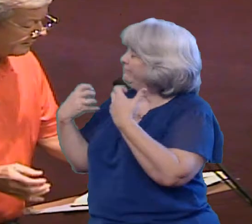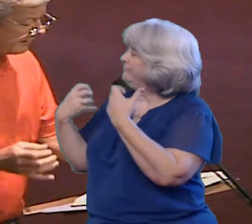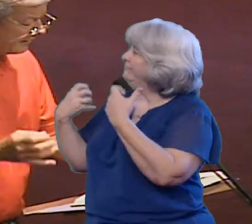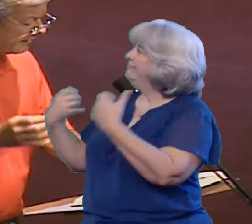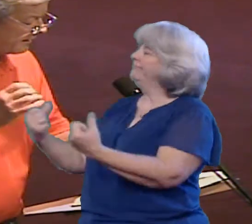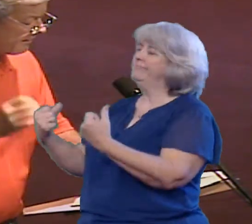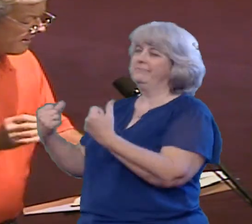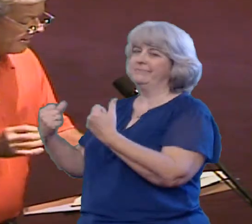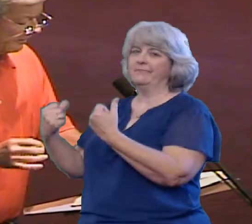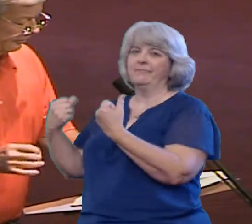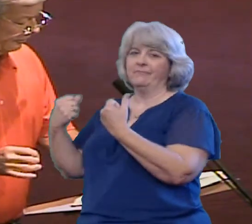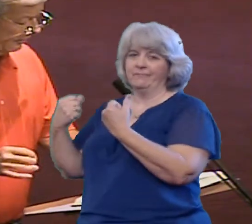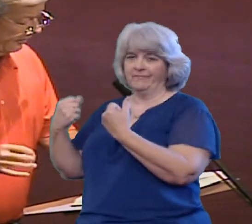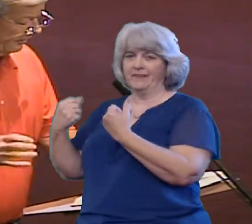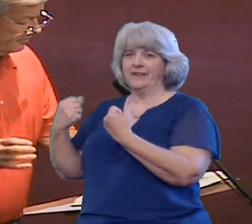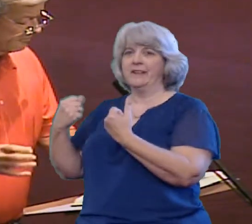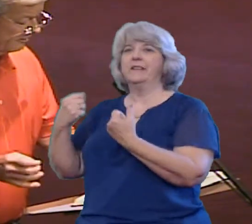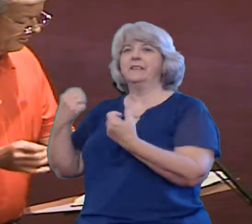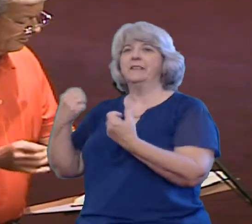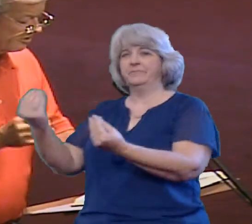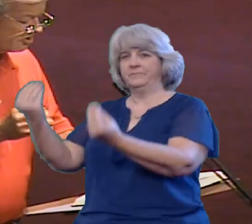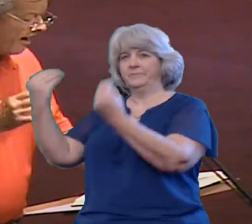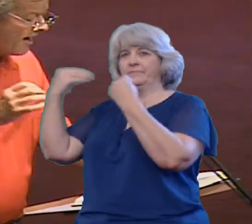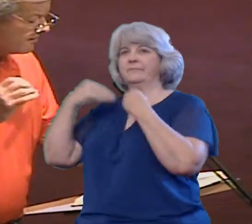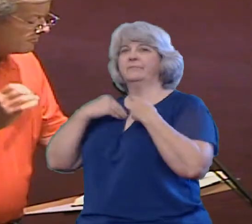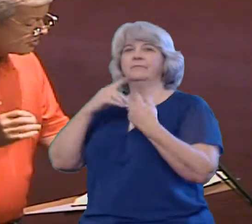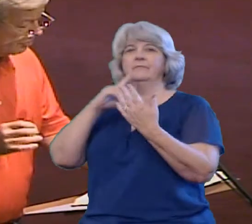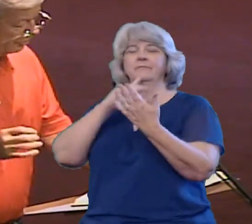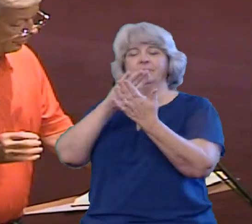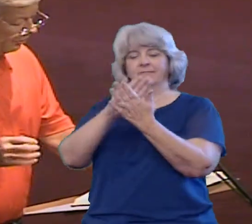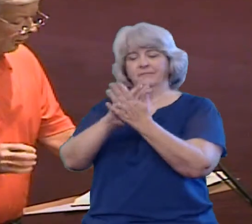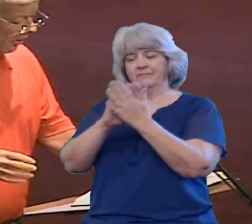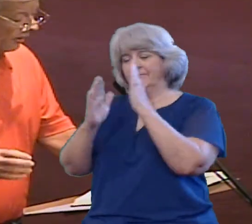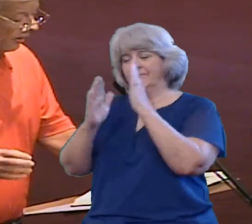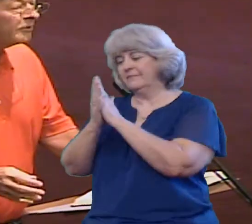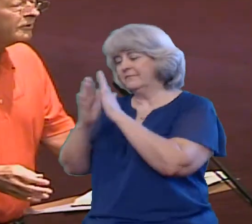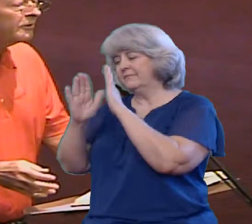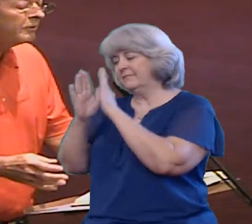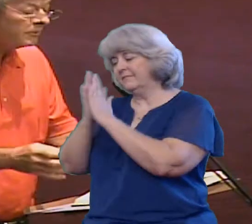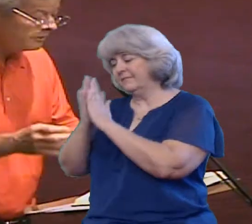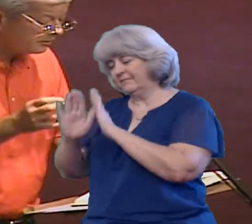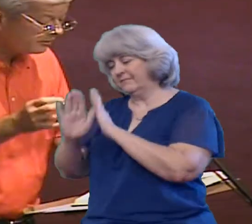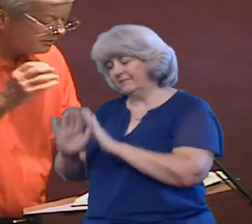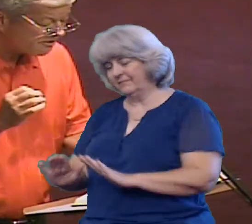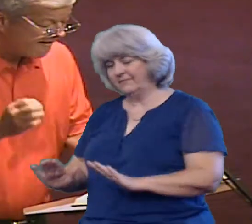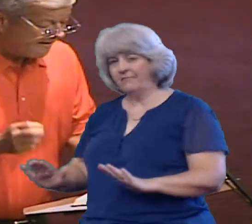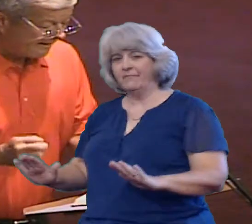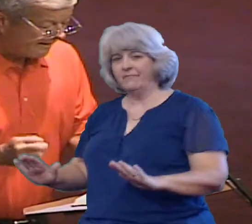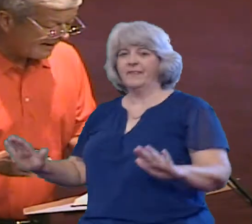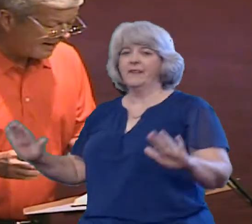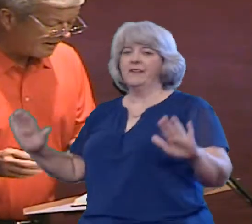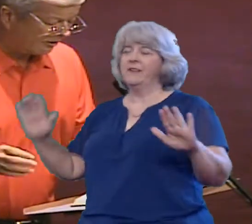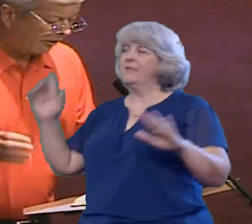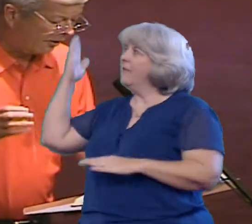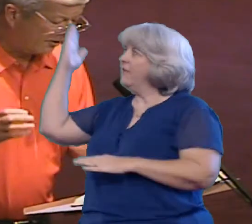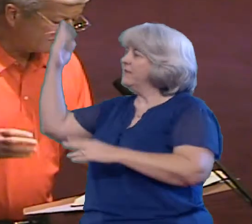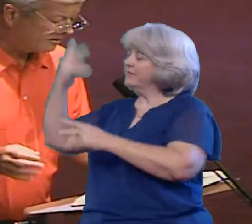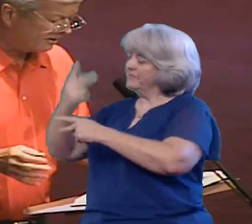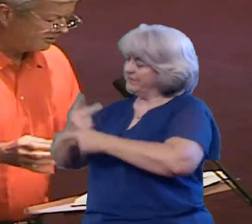He leads me beside the still waters And